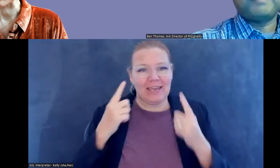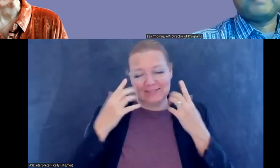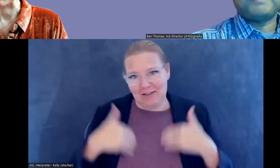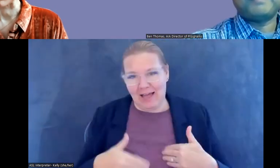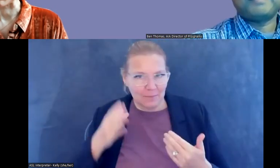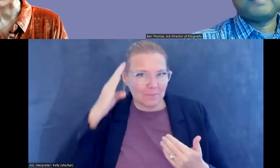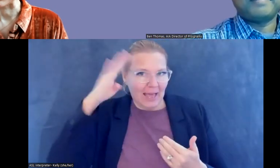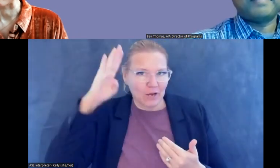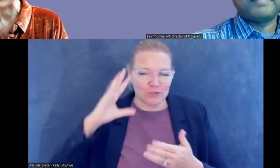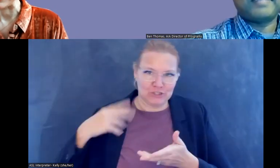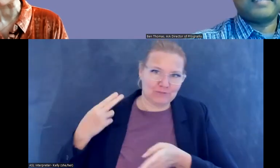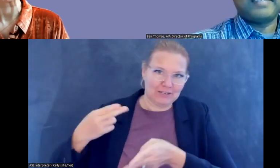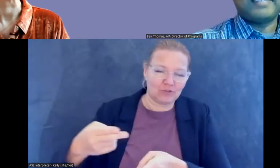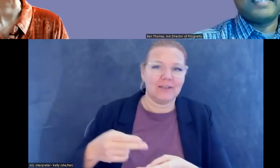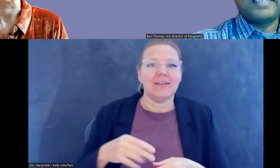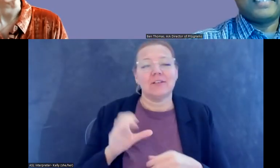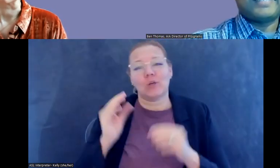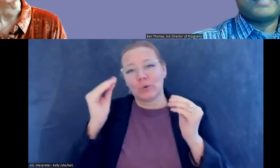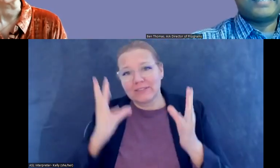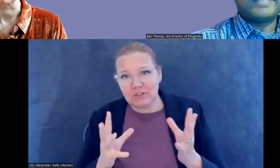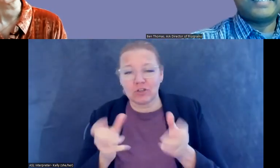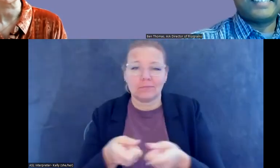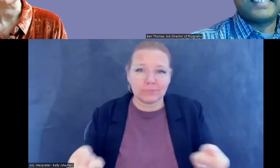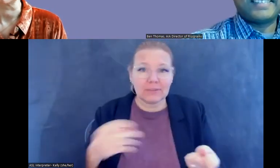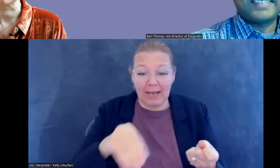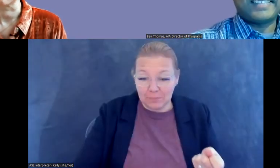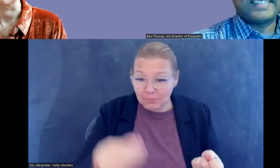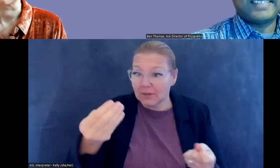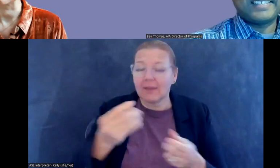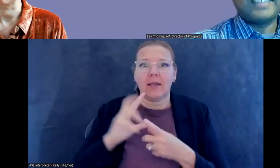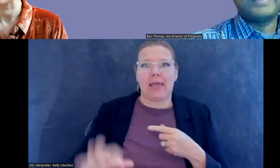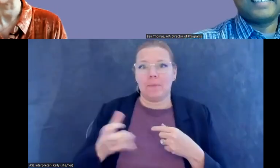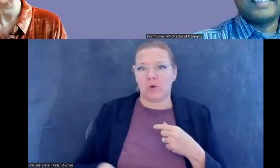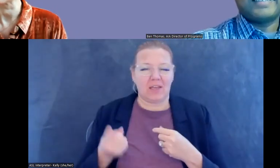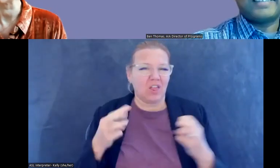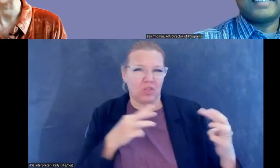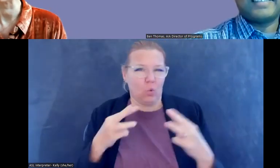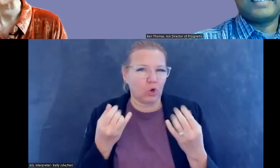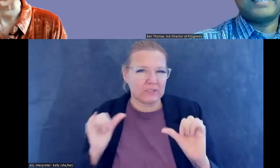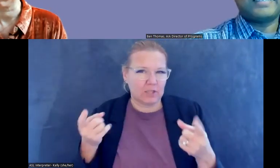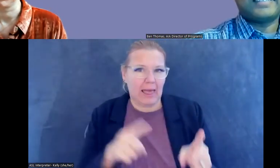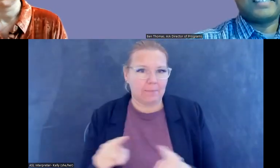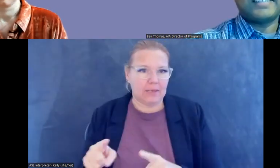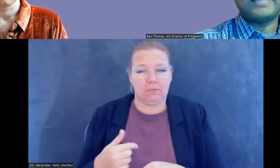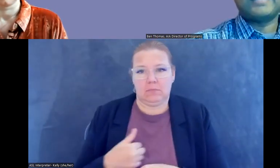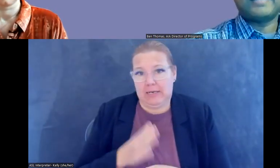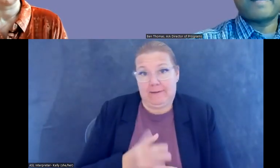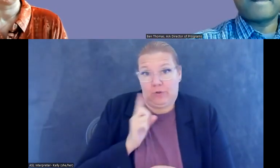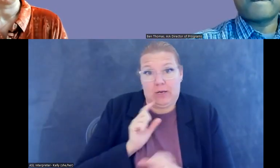teacher forced us to draw countries out of a hat and I drew Cambodia. And actually the war was still going on at that point. I never thought I'd be able to go.